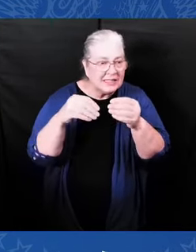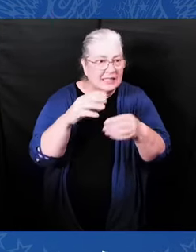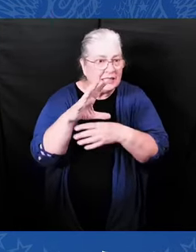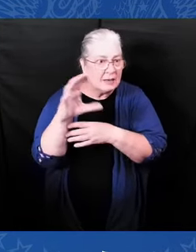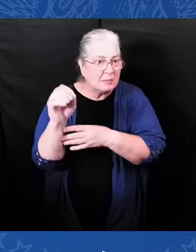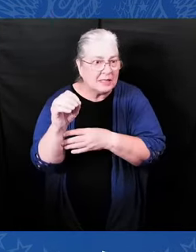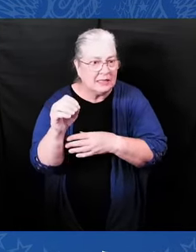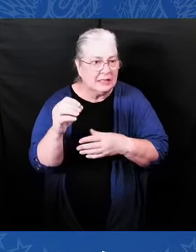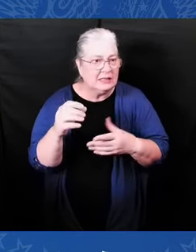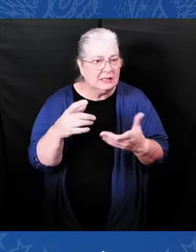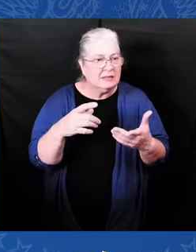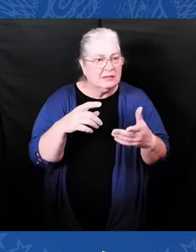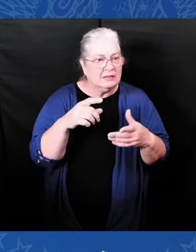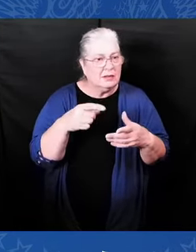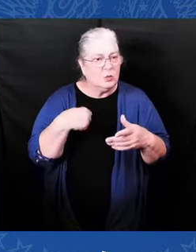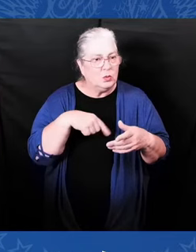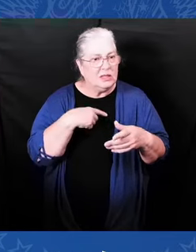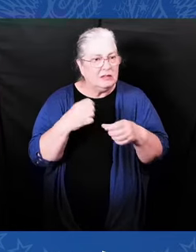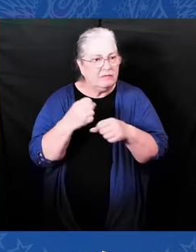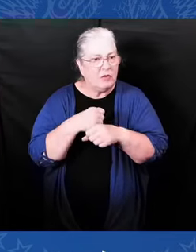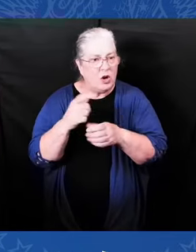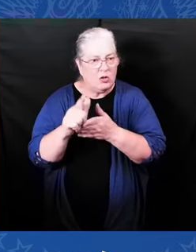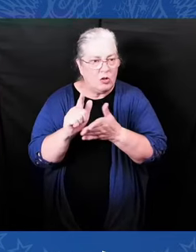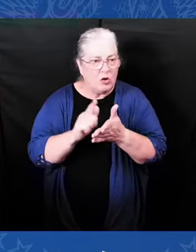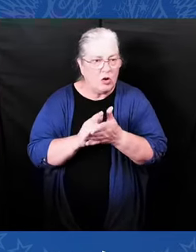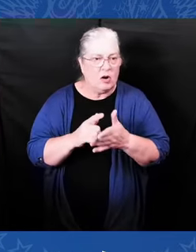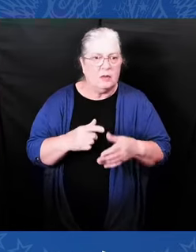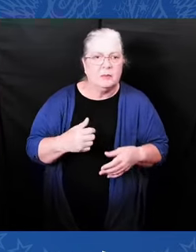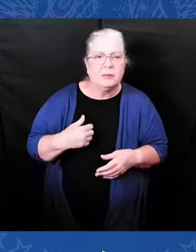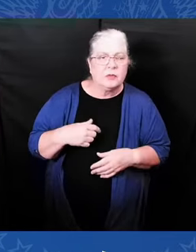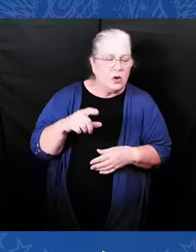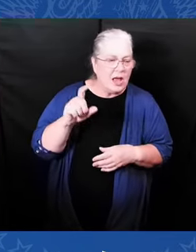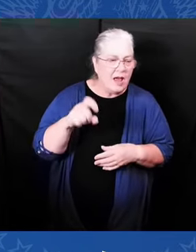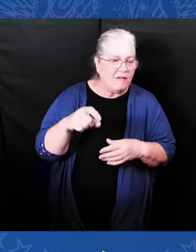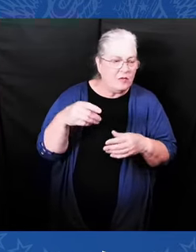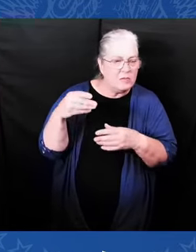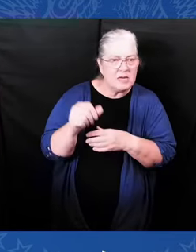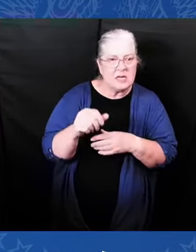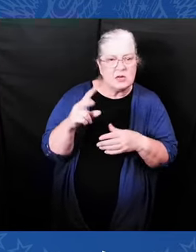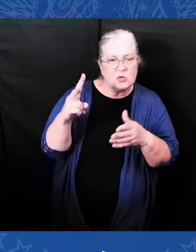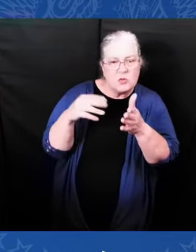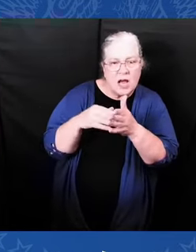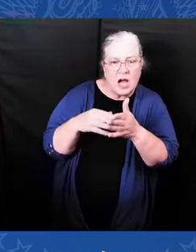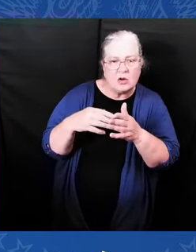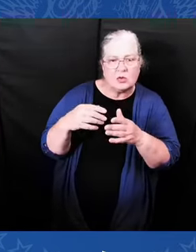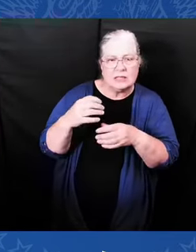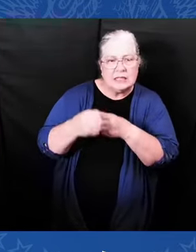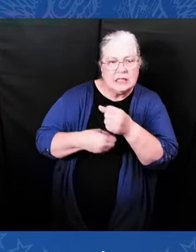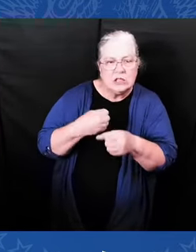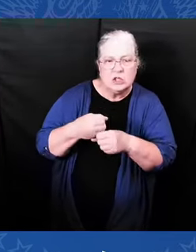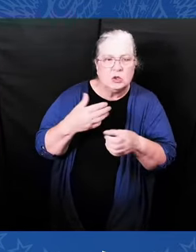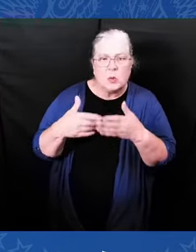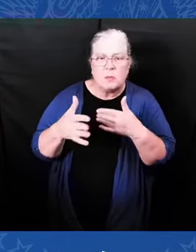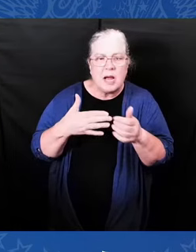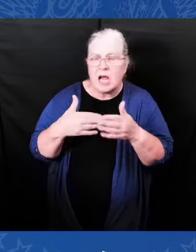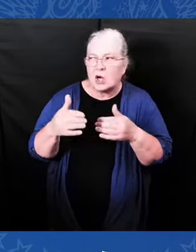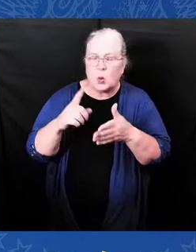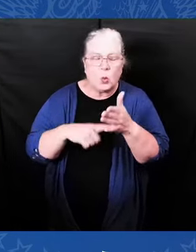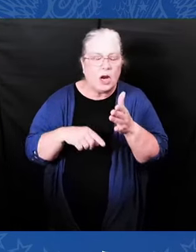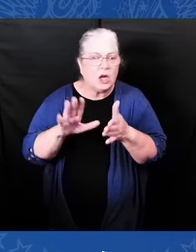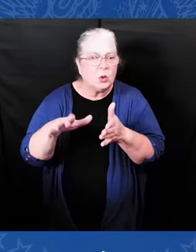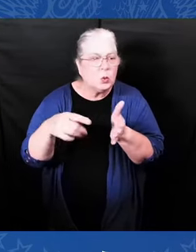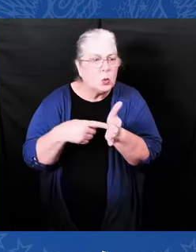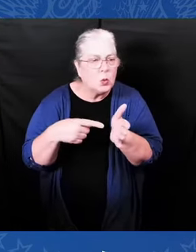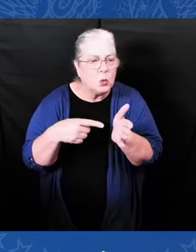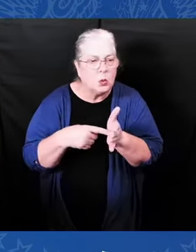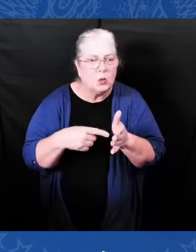we've got to do it for everybody, not just seniors. Look, we passed the most significant climate law ever, anywhere in the history